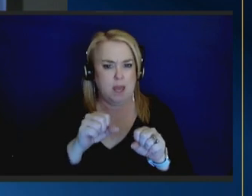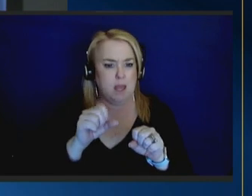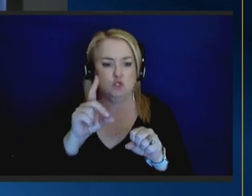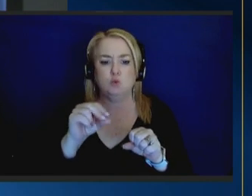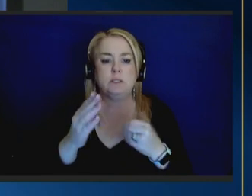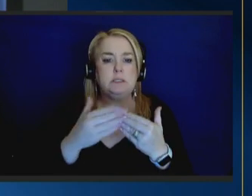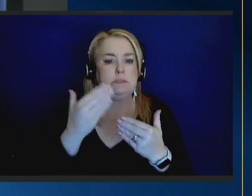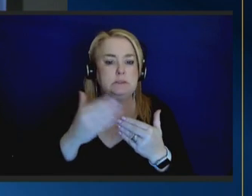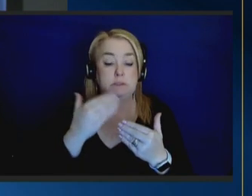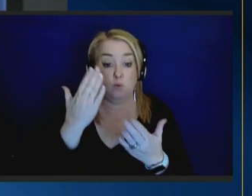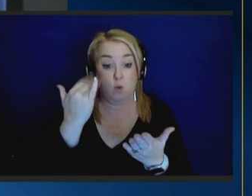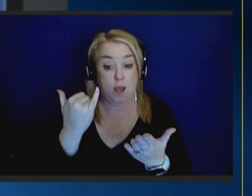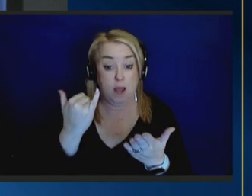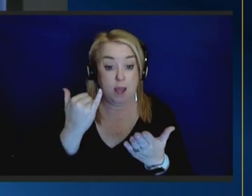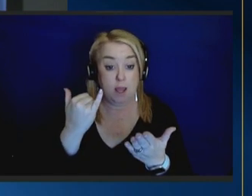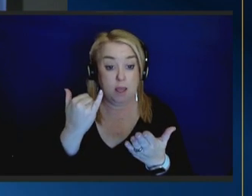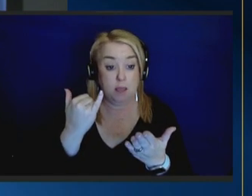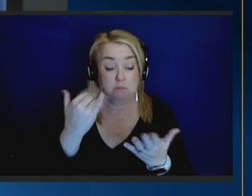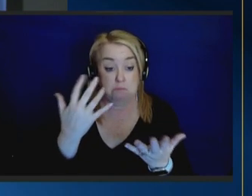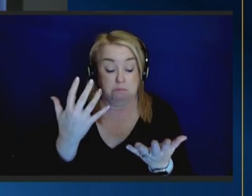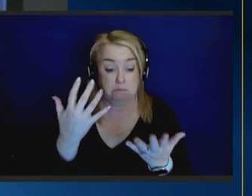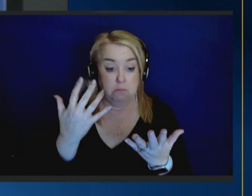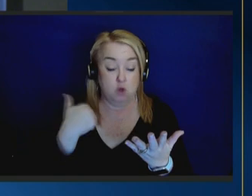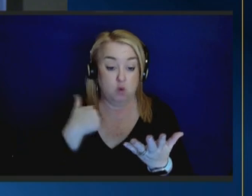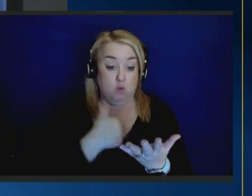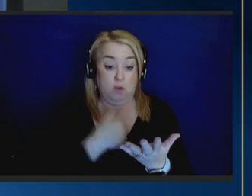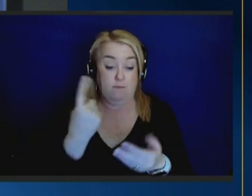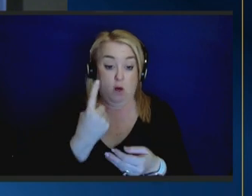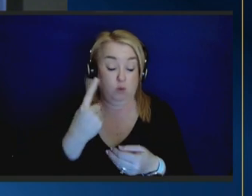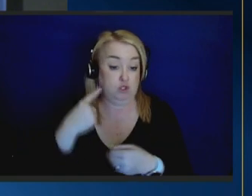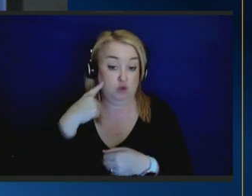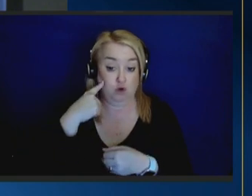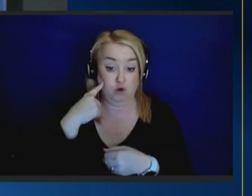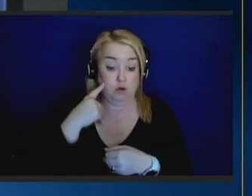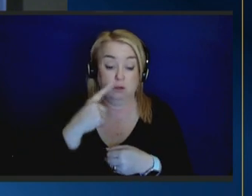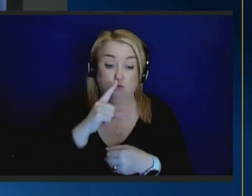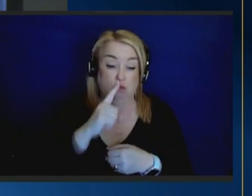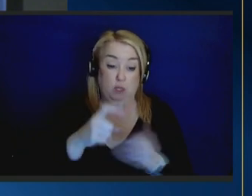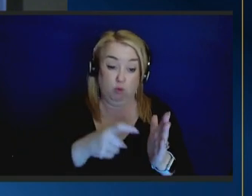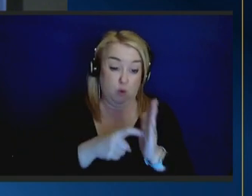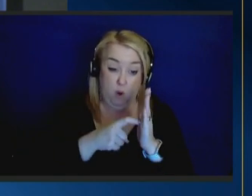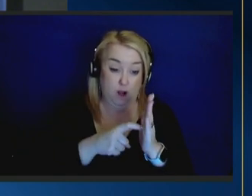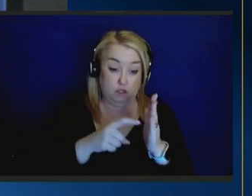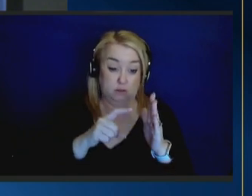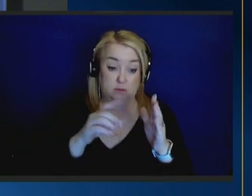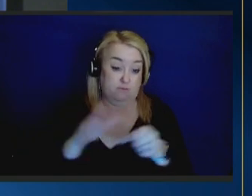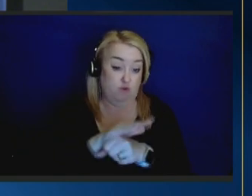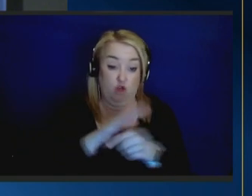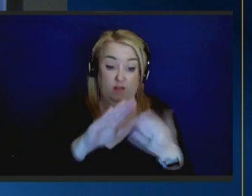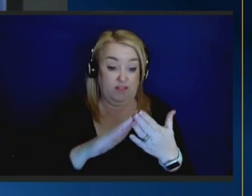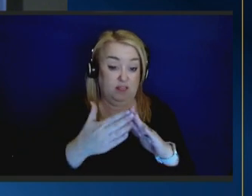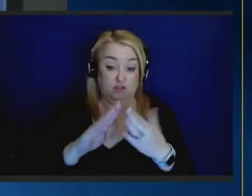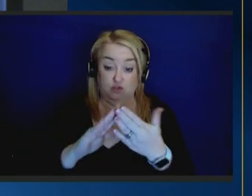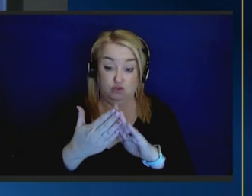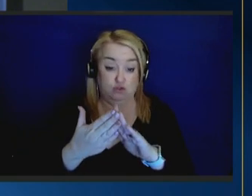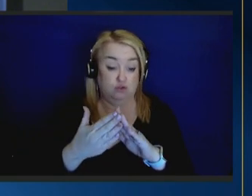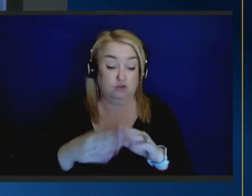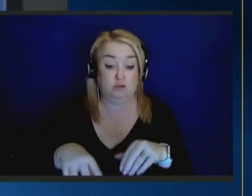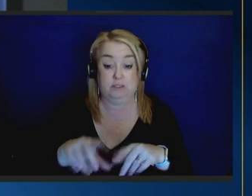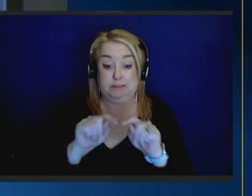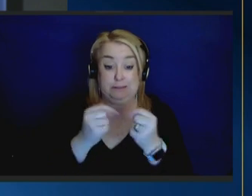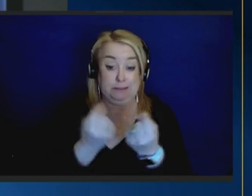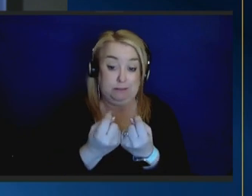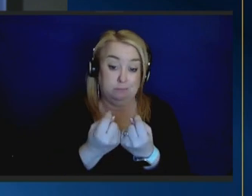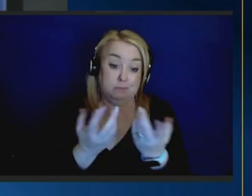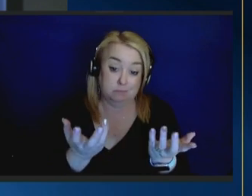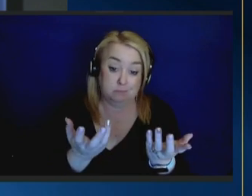end of the day as we've said we've always heard it takes a village it takes a team the way i like to look